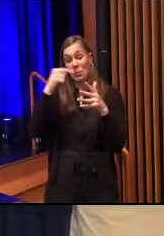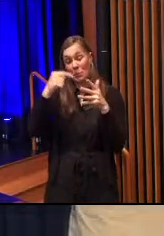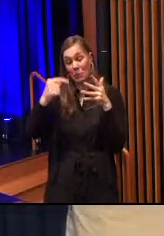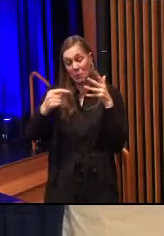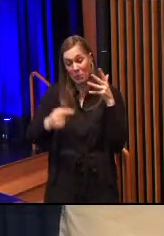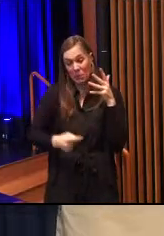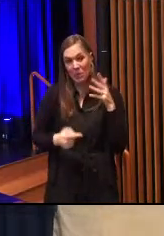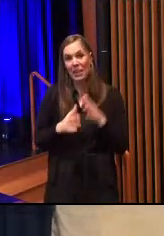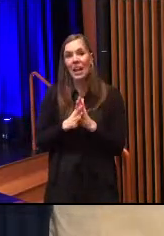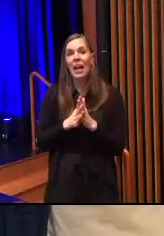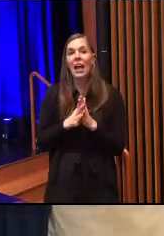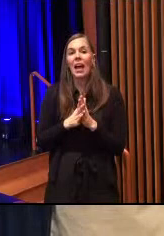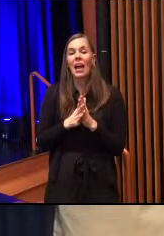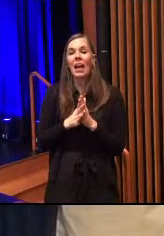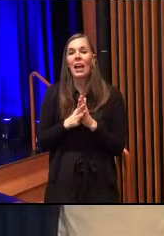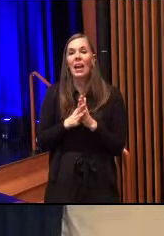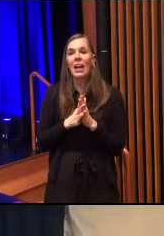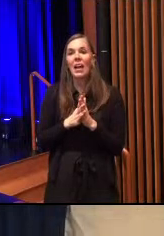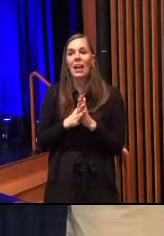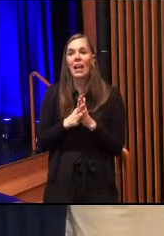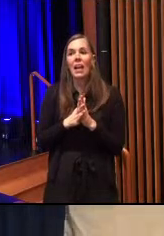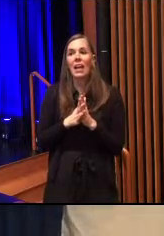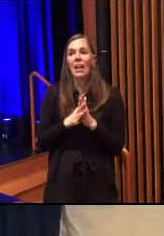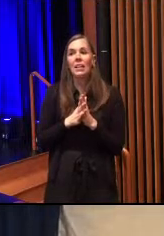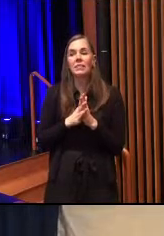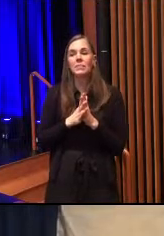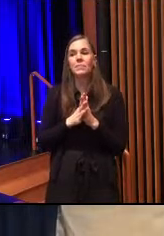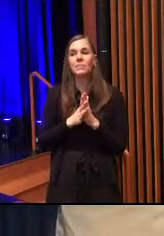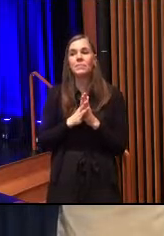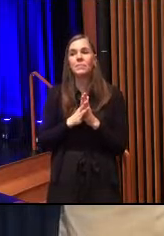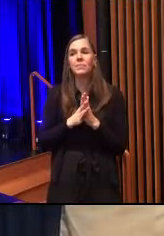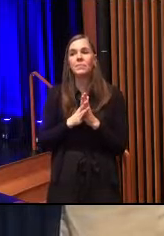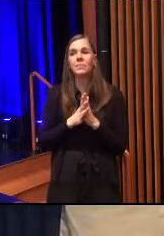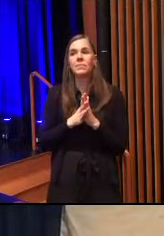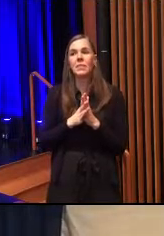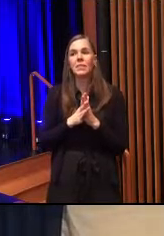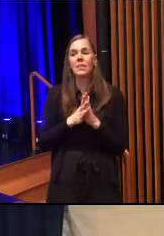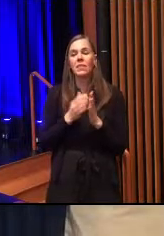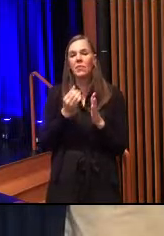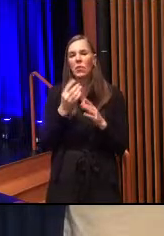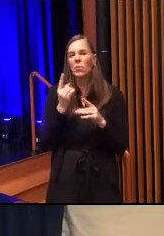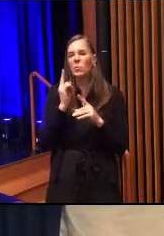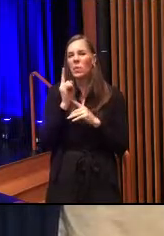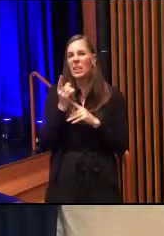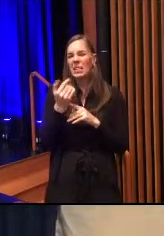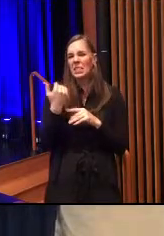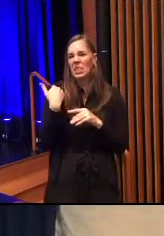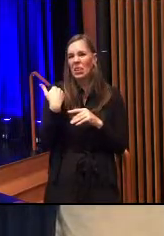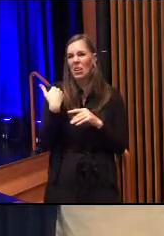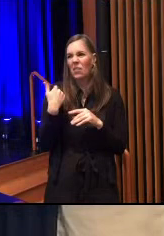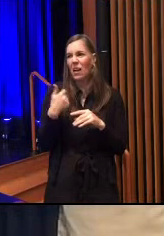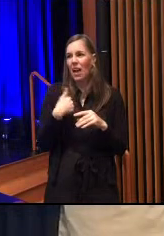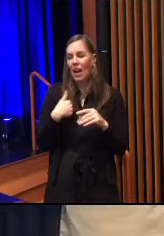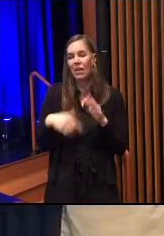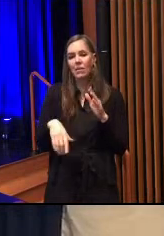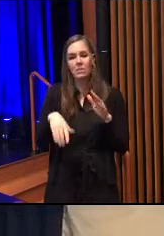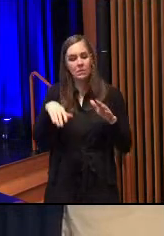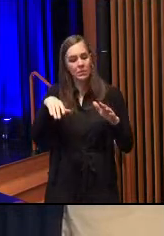So a decade ago, Lancaster welcomed me and a few minutes ago, I took the oath of office.